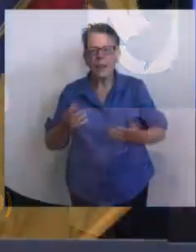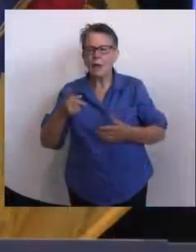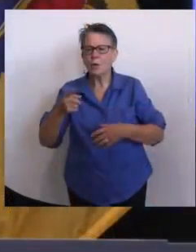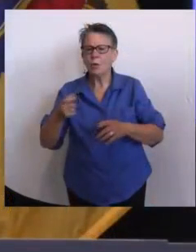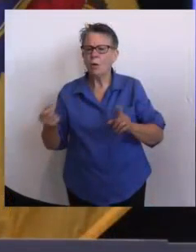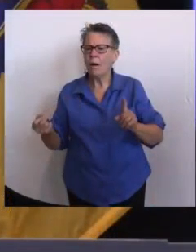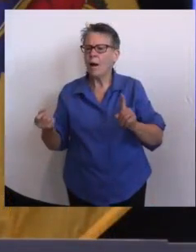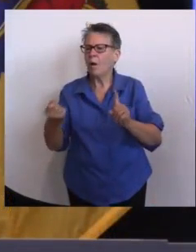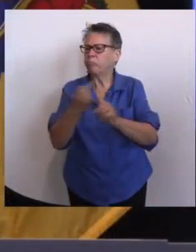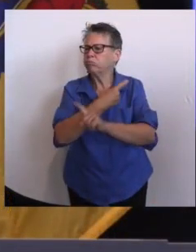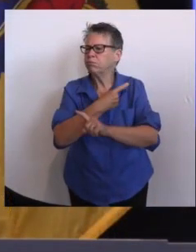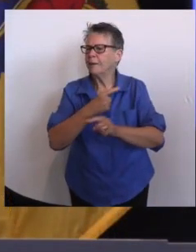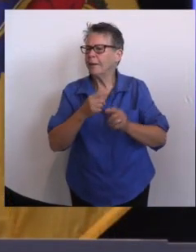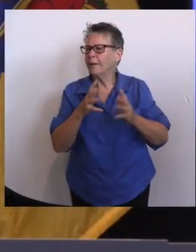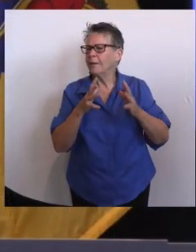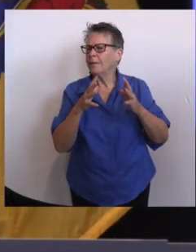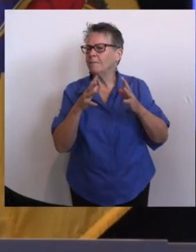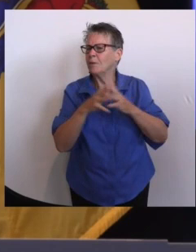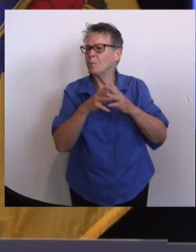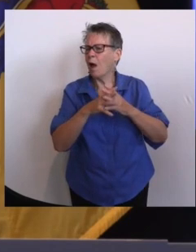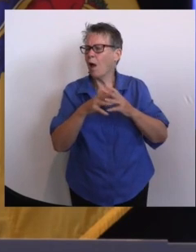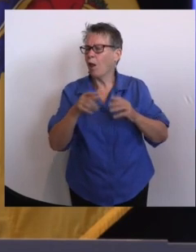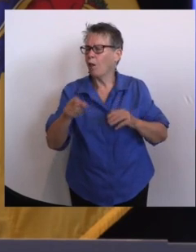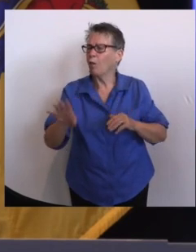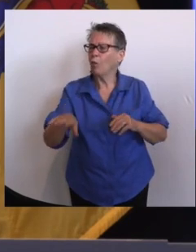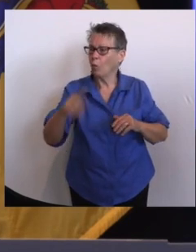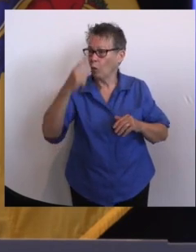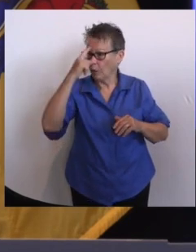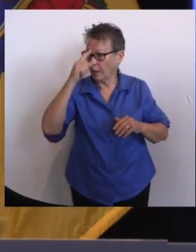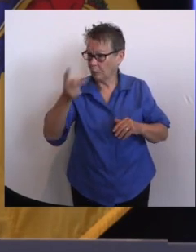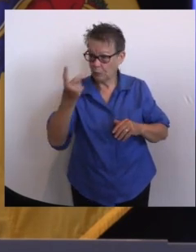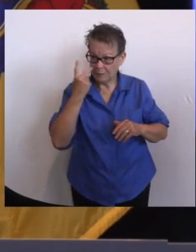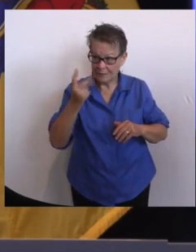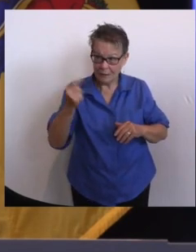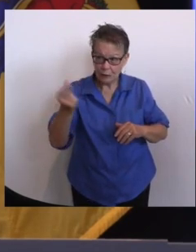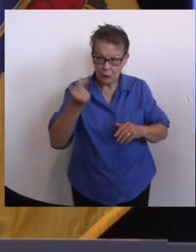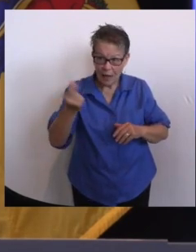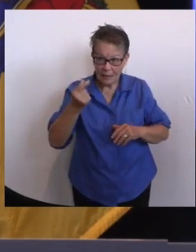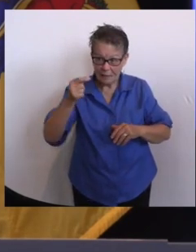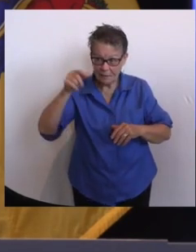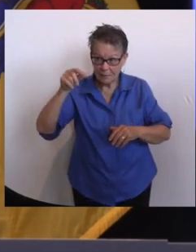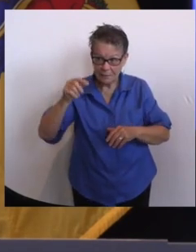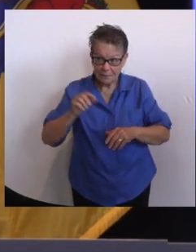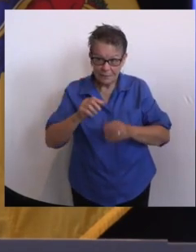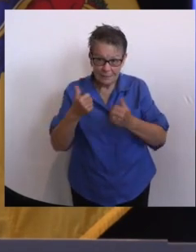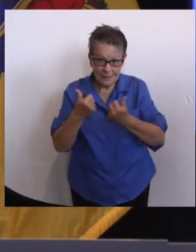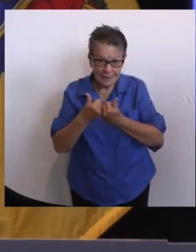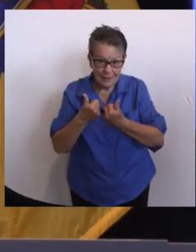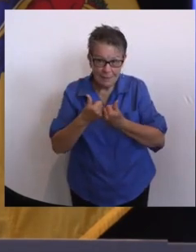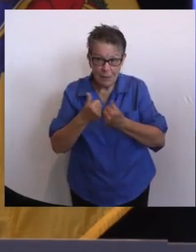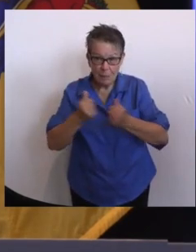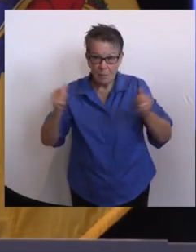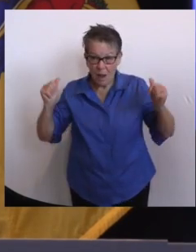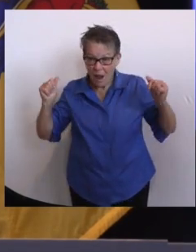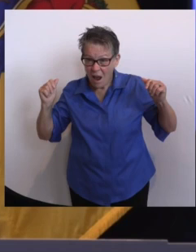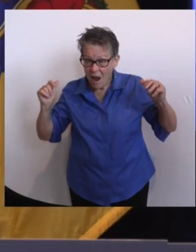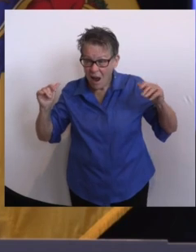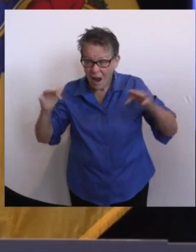first half. Okay. 80,000 people in the stadium. I didn't see anybody wearing a mask.